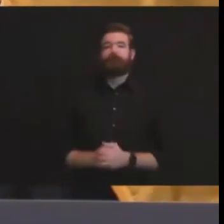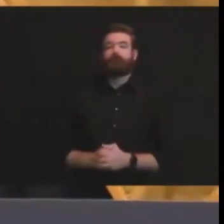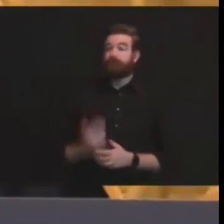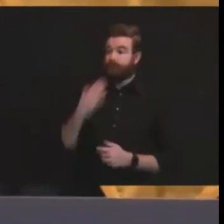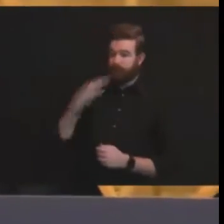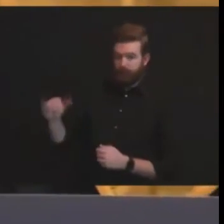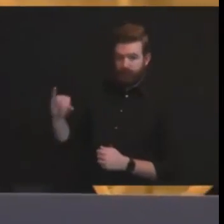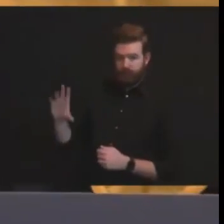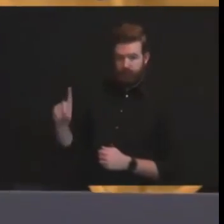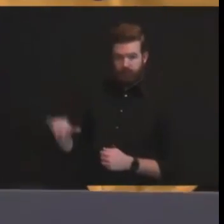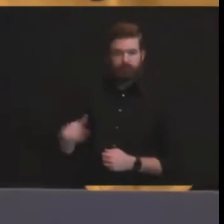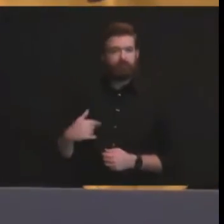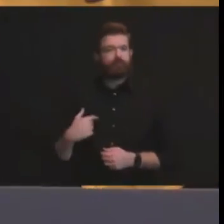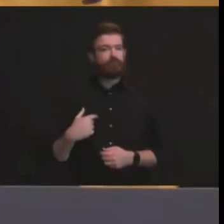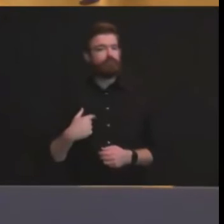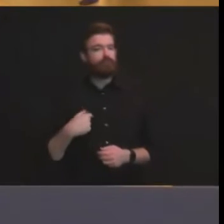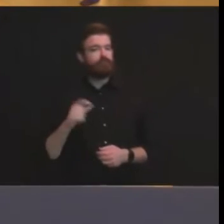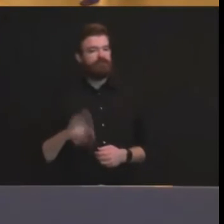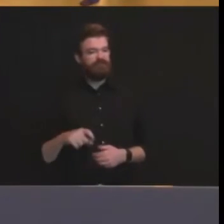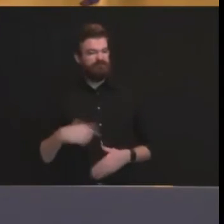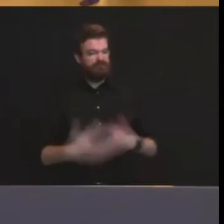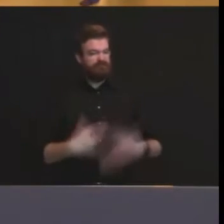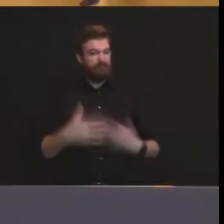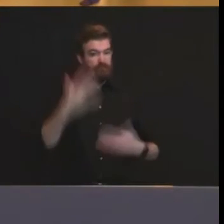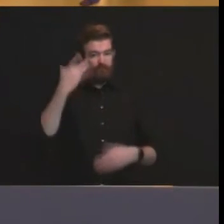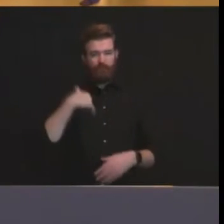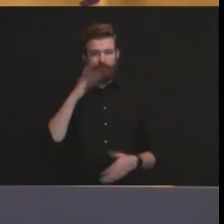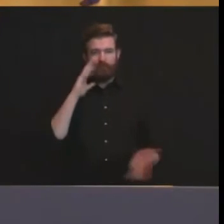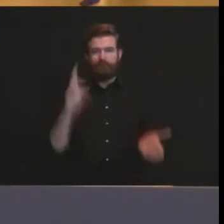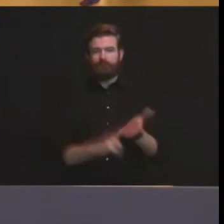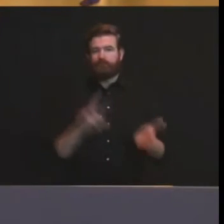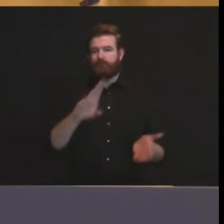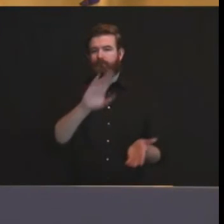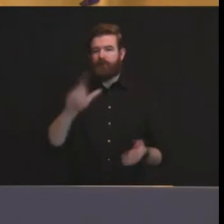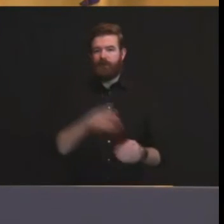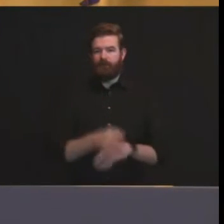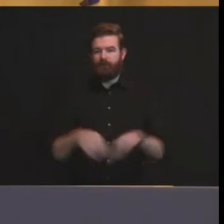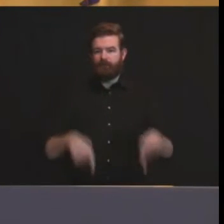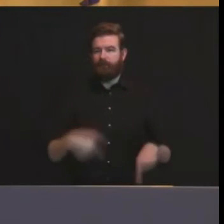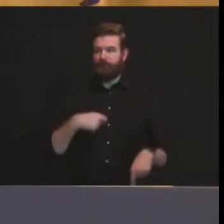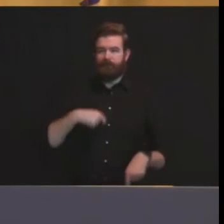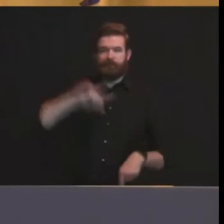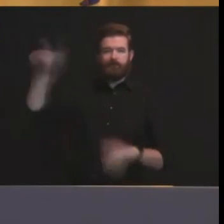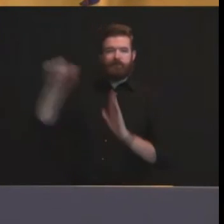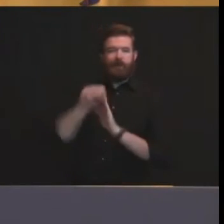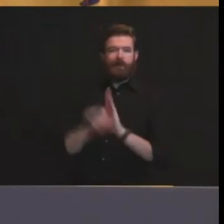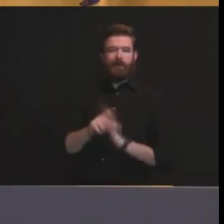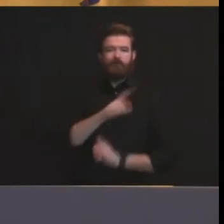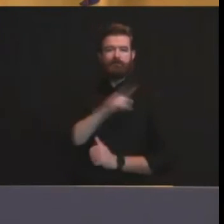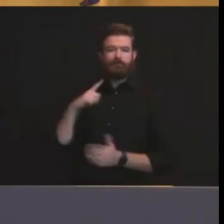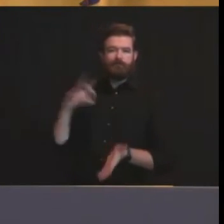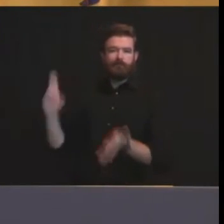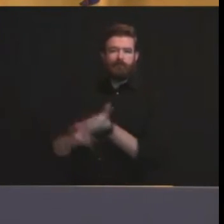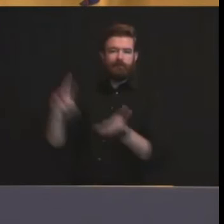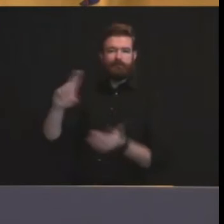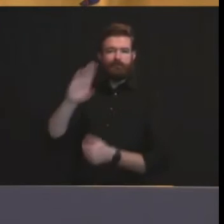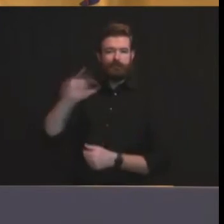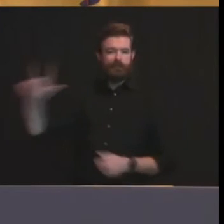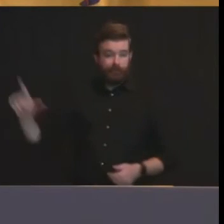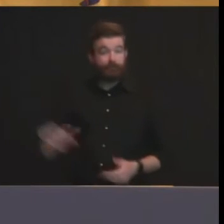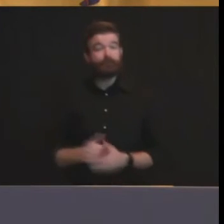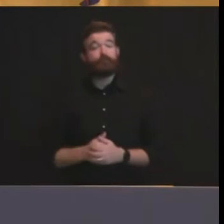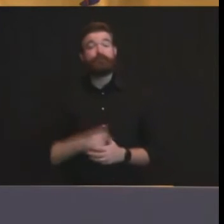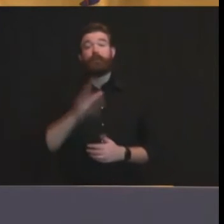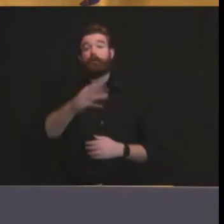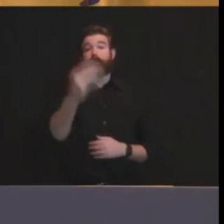today because we're going to sign a bill right after this but judy fair to say we'll hit vaccines again might likely on monday with a little bit more um